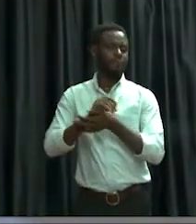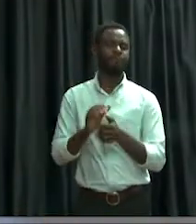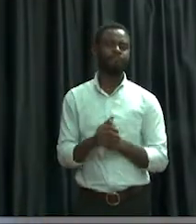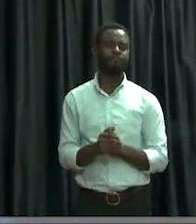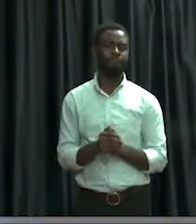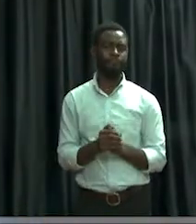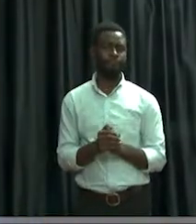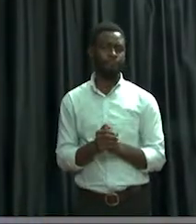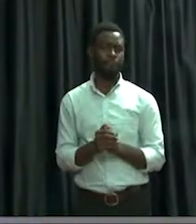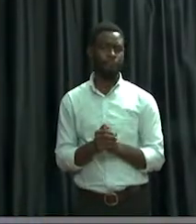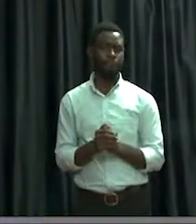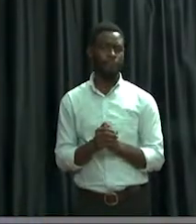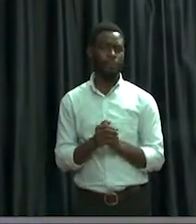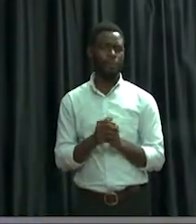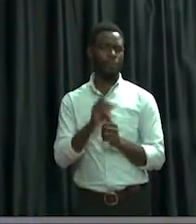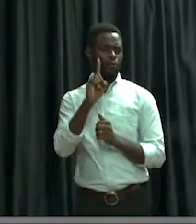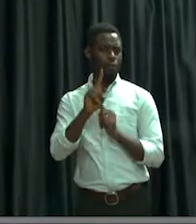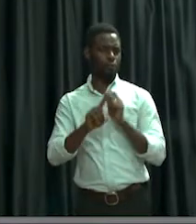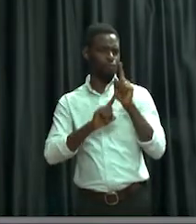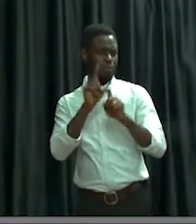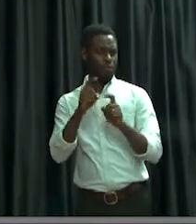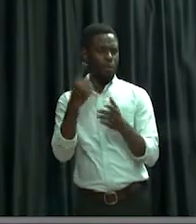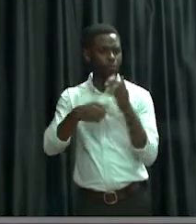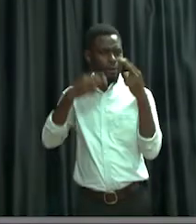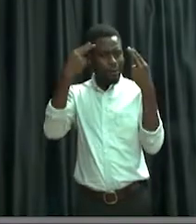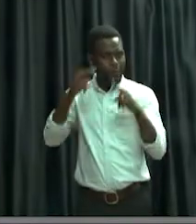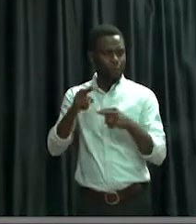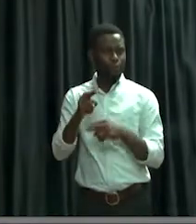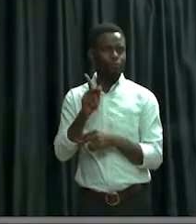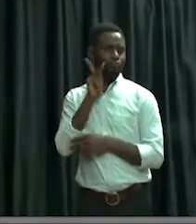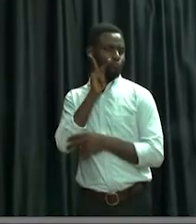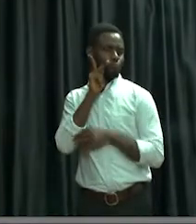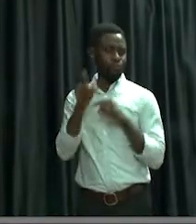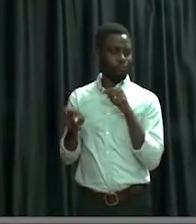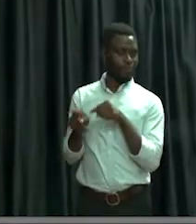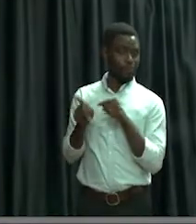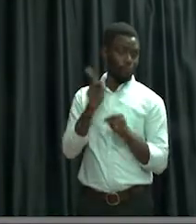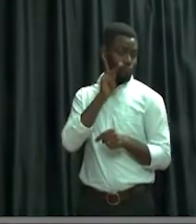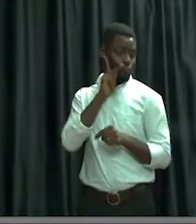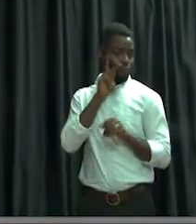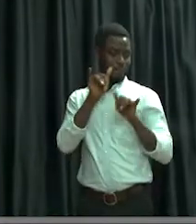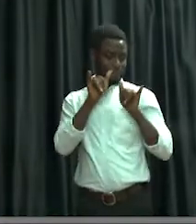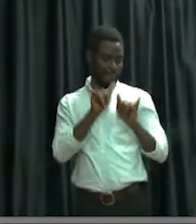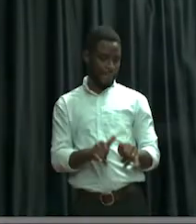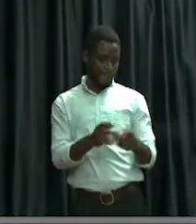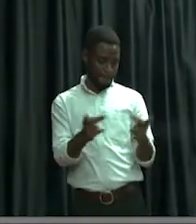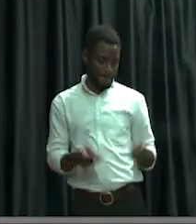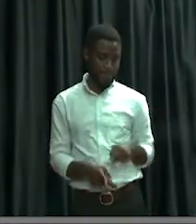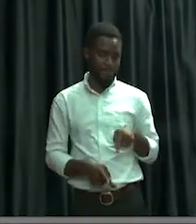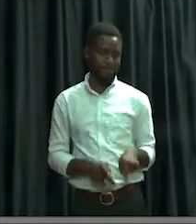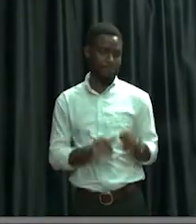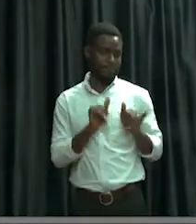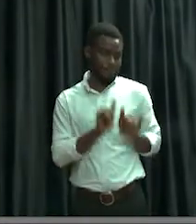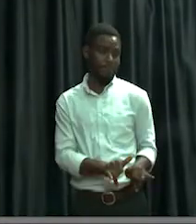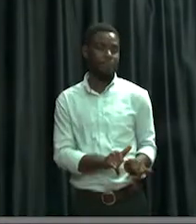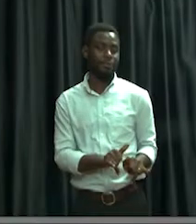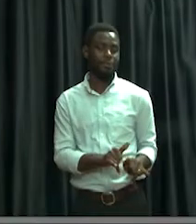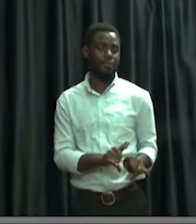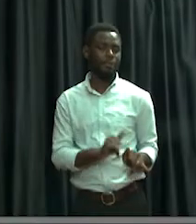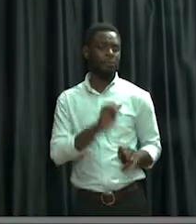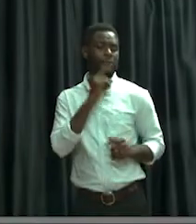they left. One would ask, so what happened to Kwame? Kwame stayed at the same place,